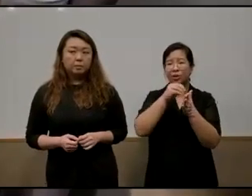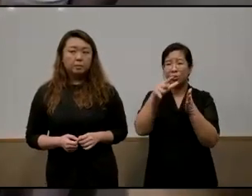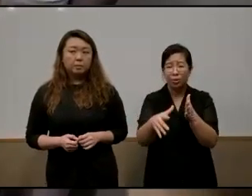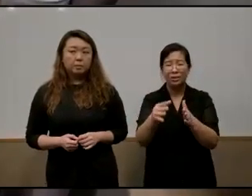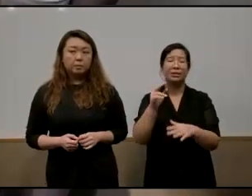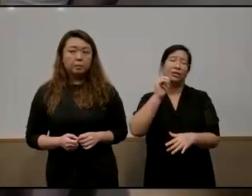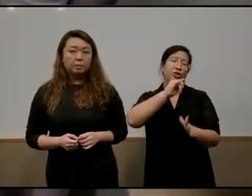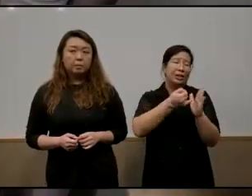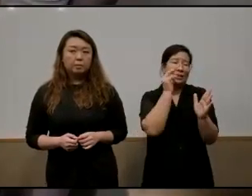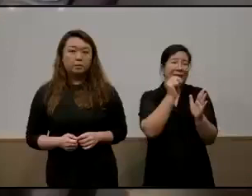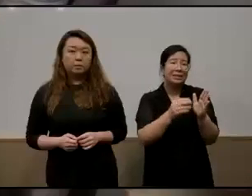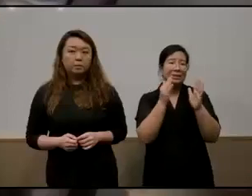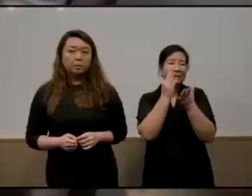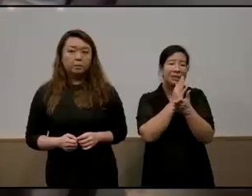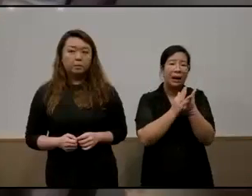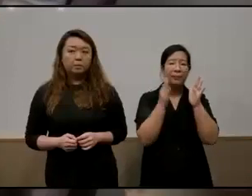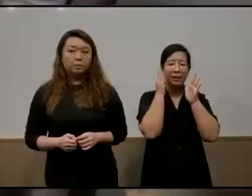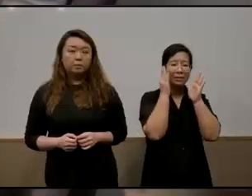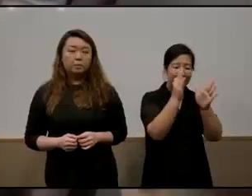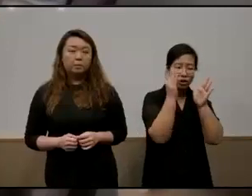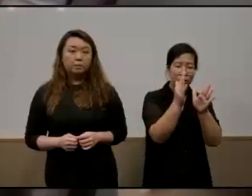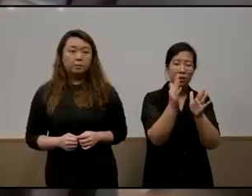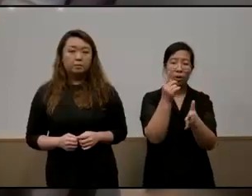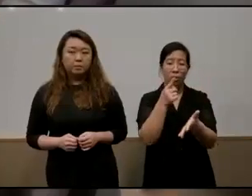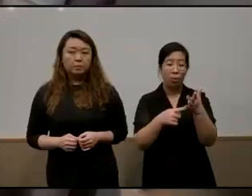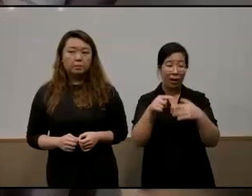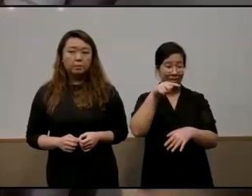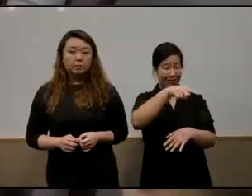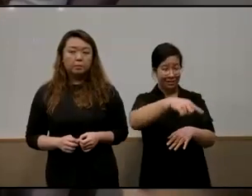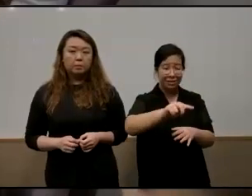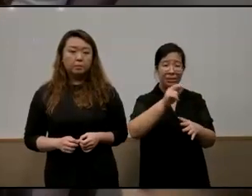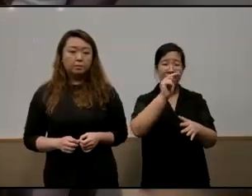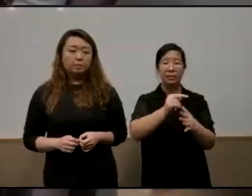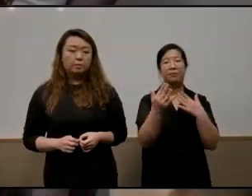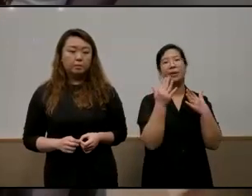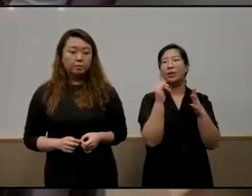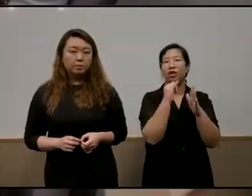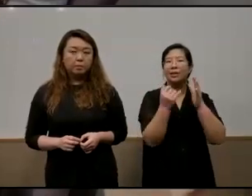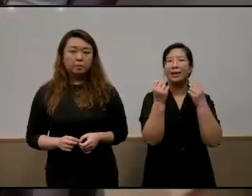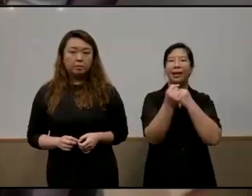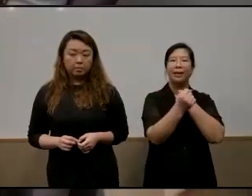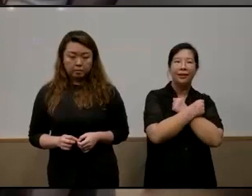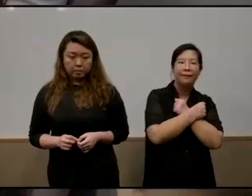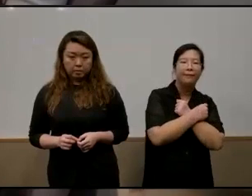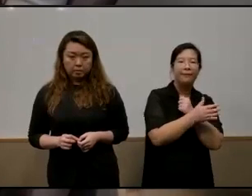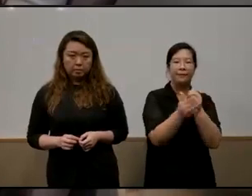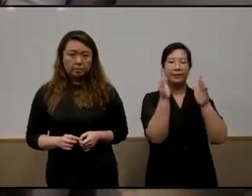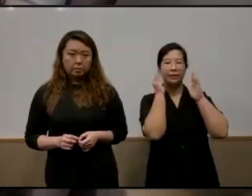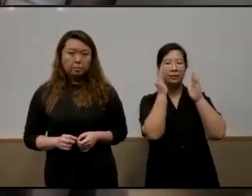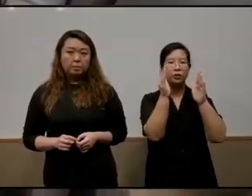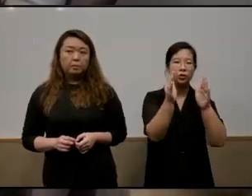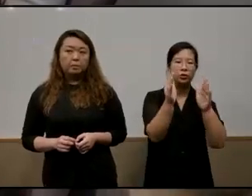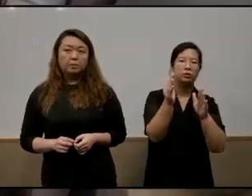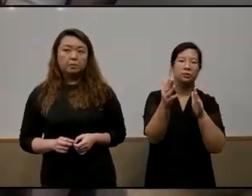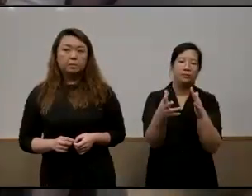some attention what they they may what they need may could be some love and attention right they they could be